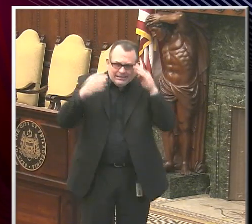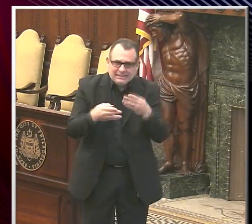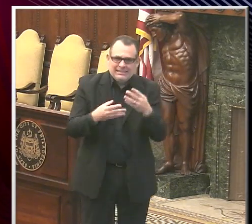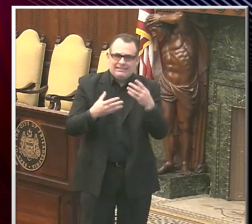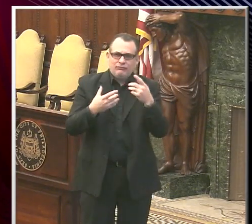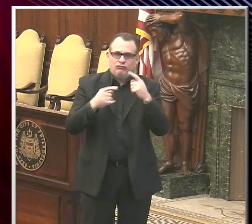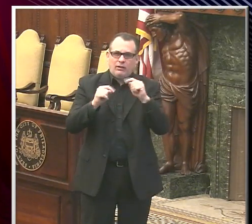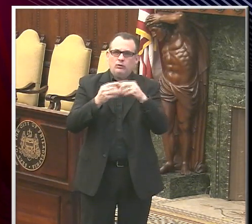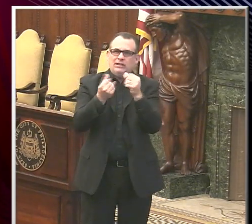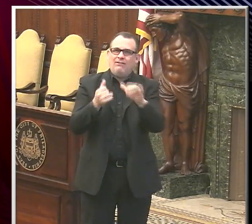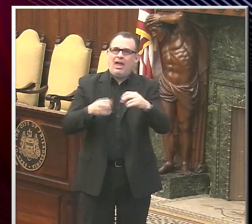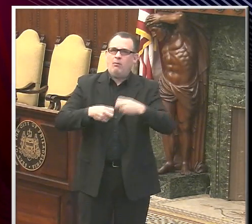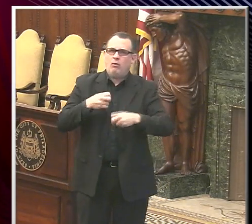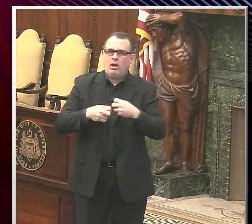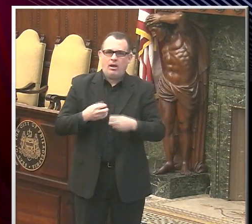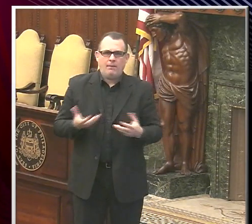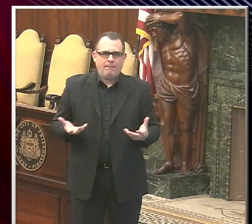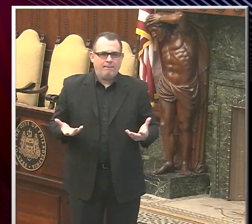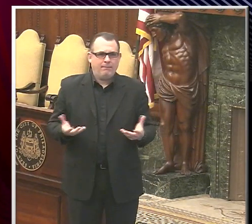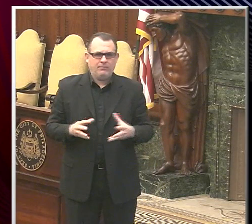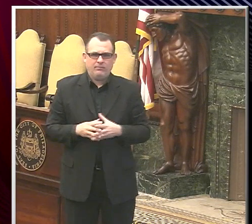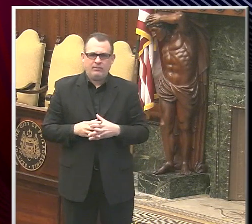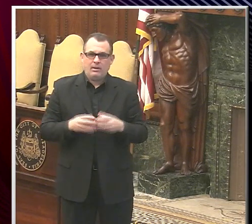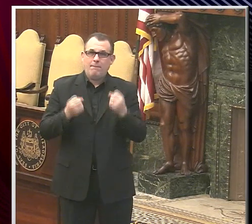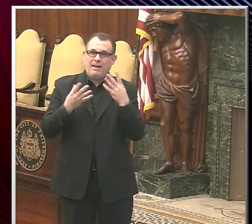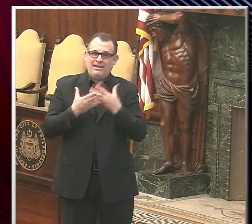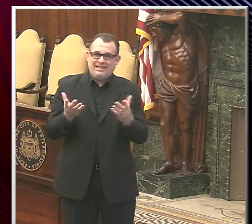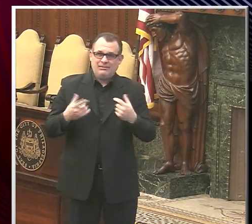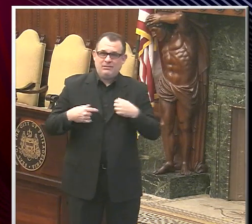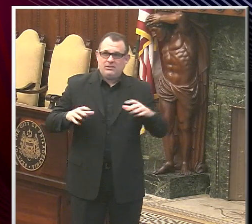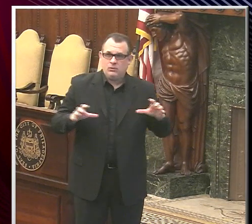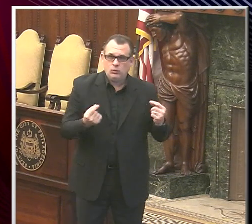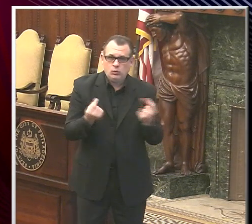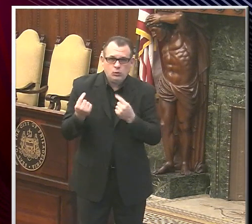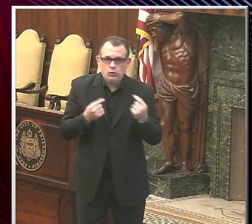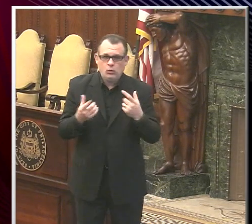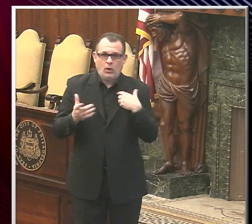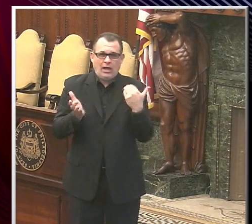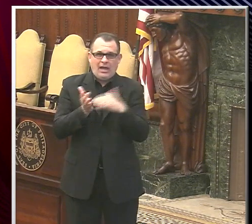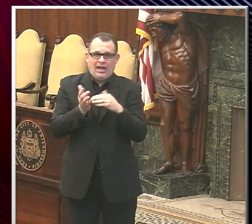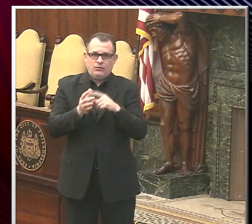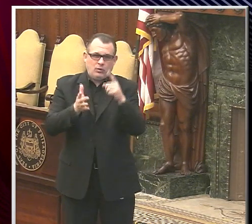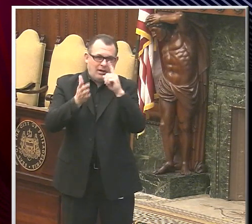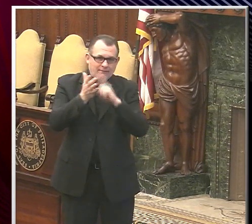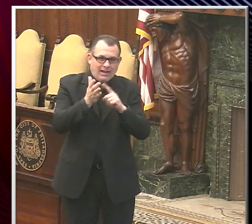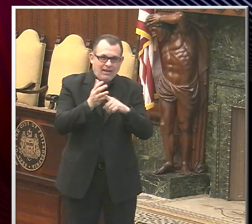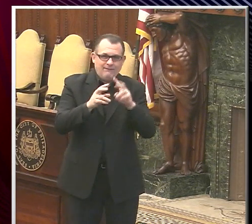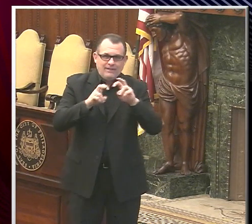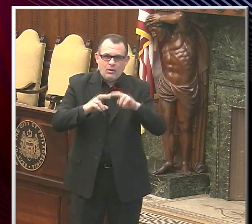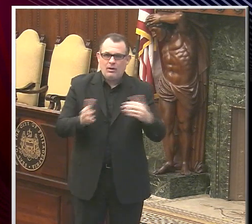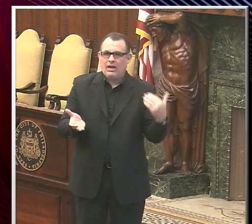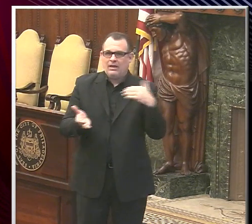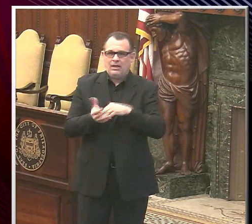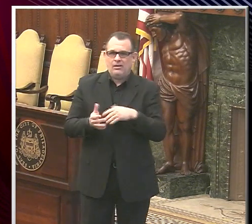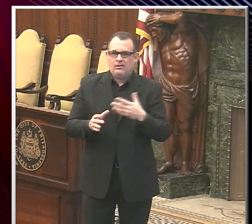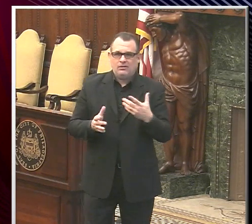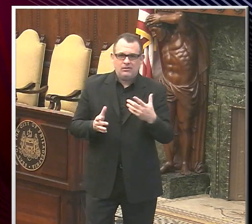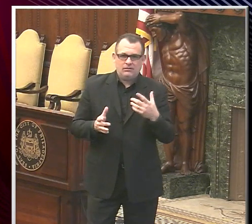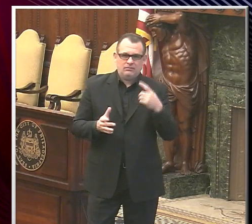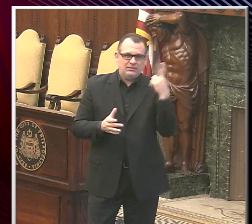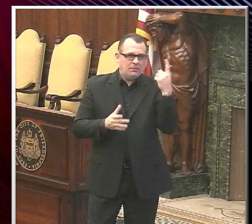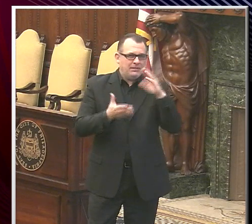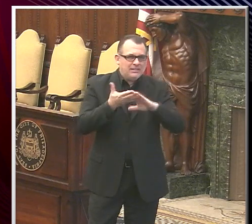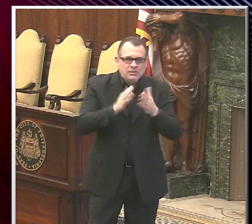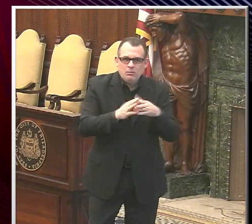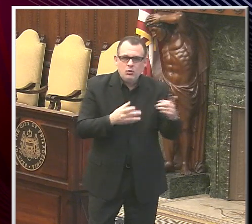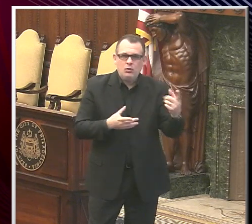issue. We are doing a number of things, including reevaluating our roadmap to safer communities, making some pivots